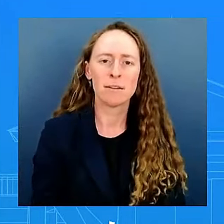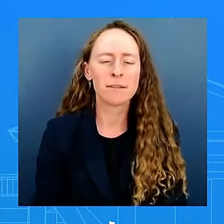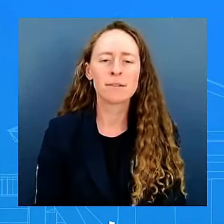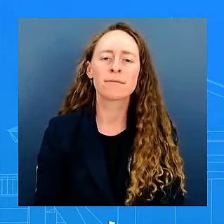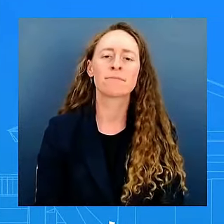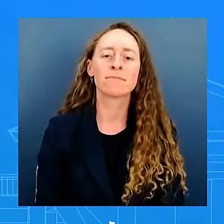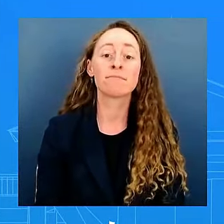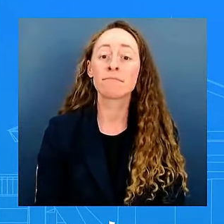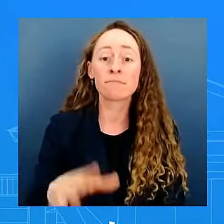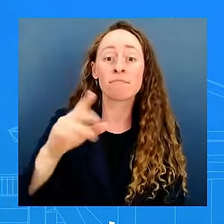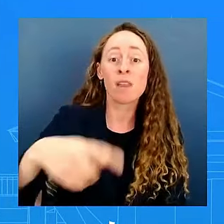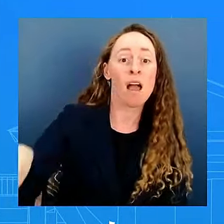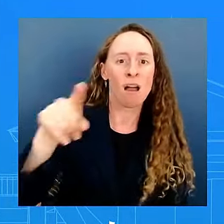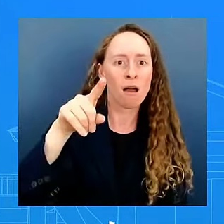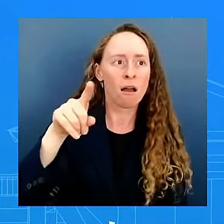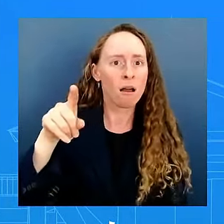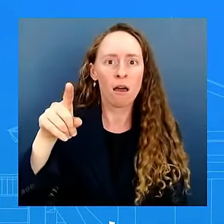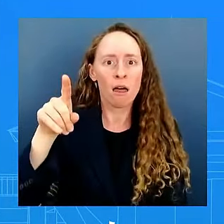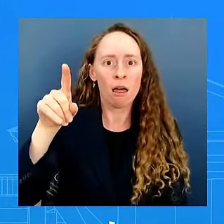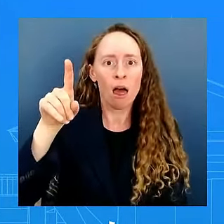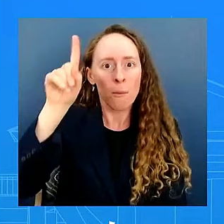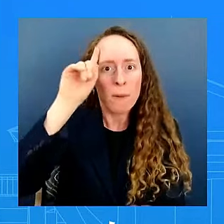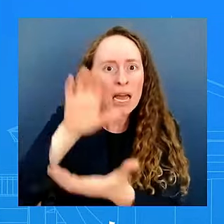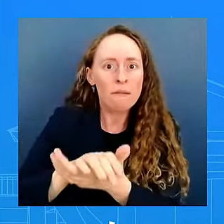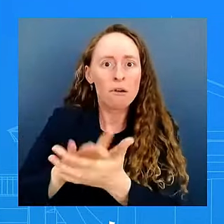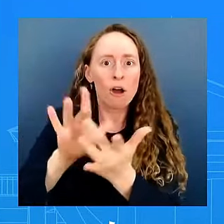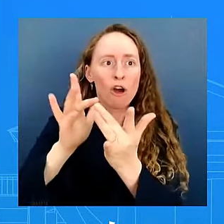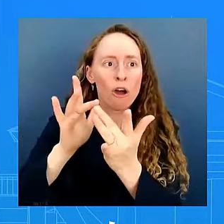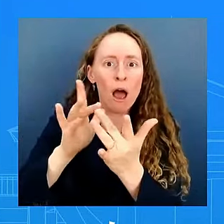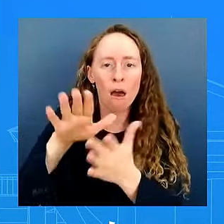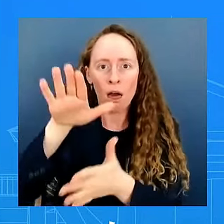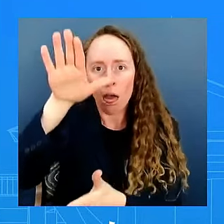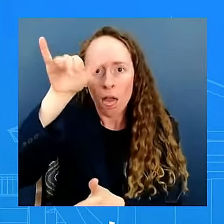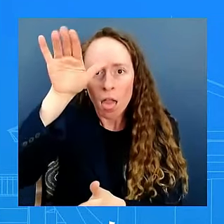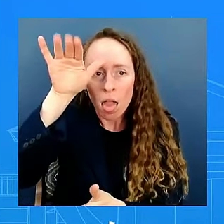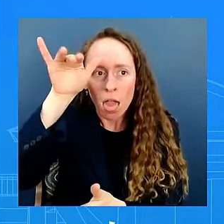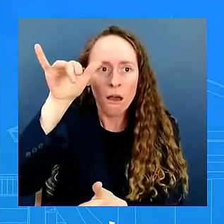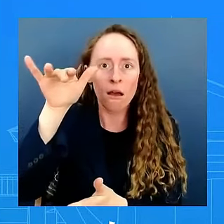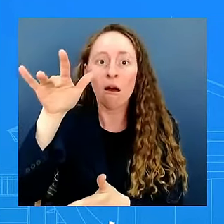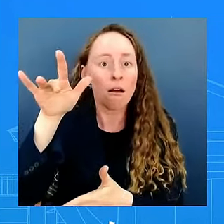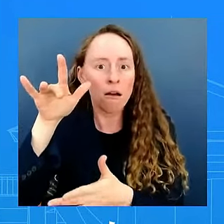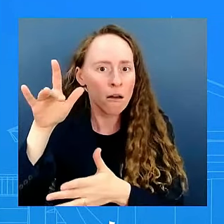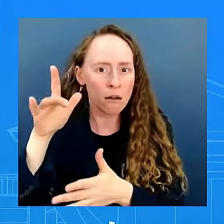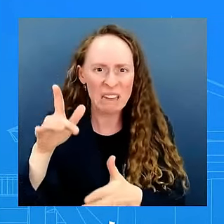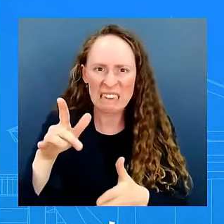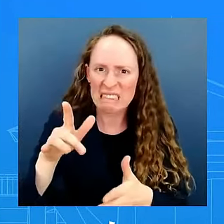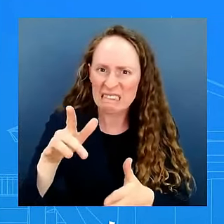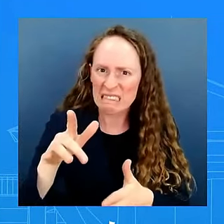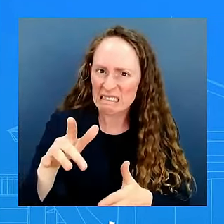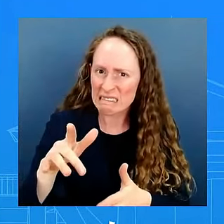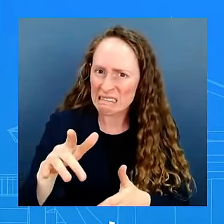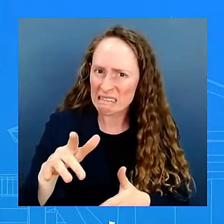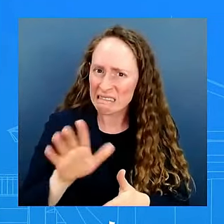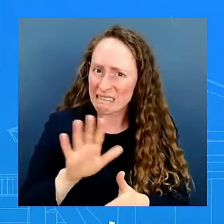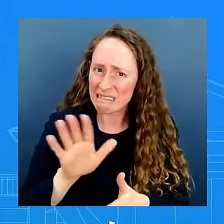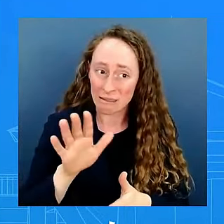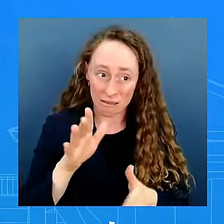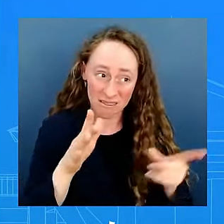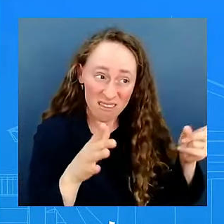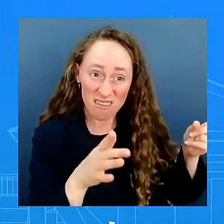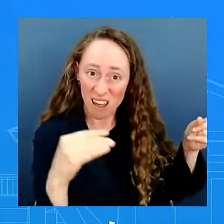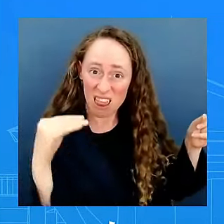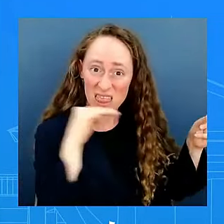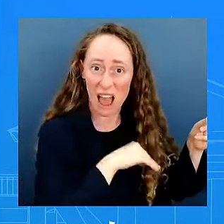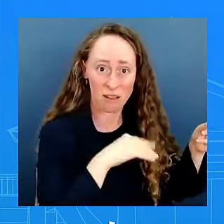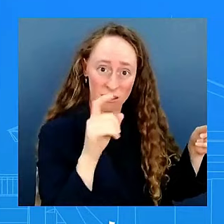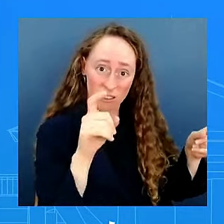online maybe they shouldn't be our leaders maybe they shouldn't be uh but it is on all of us it doesn't